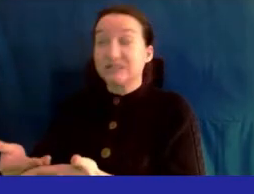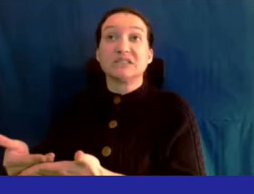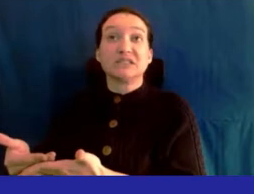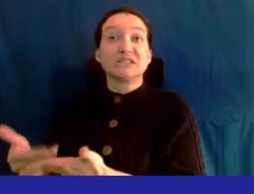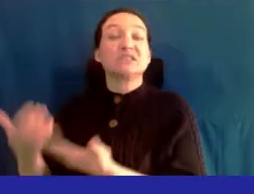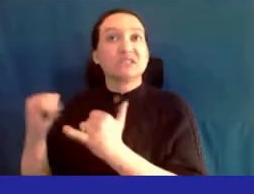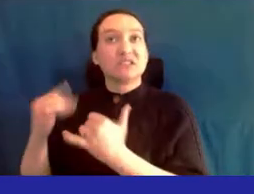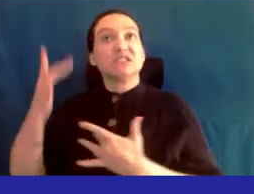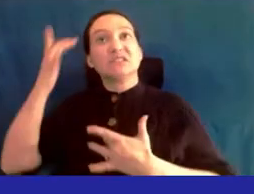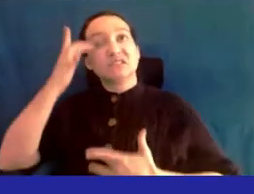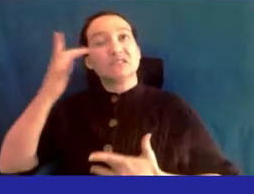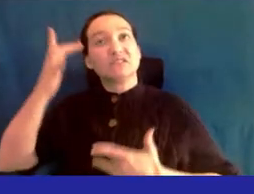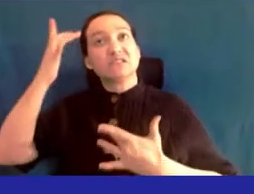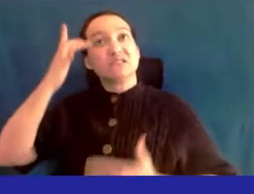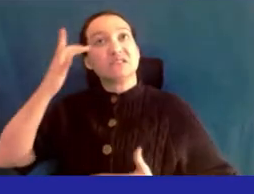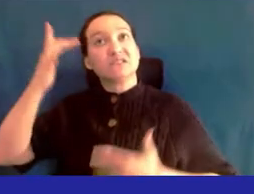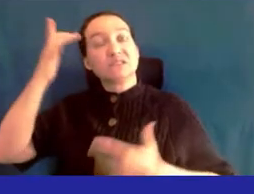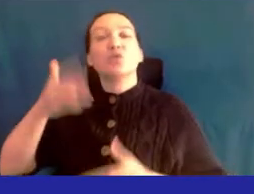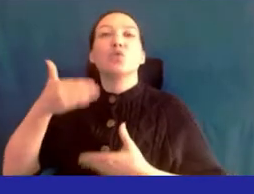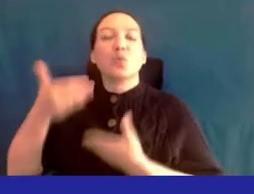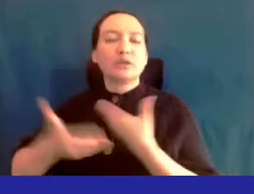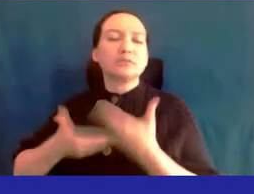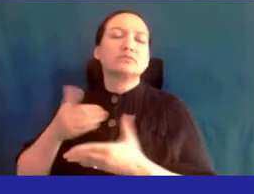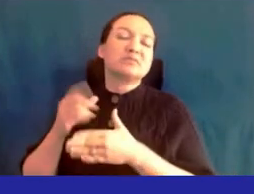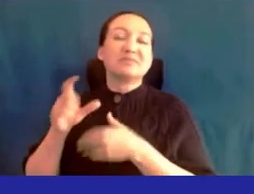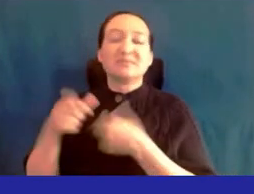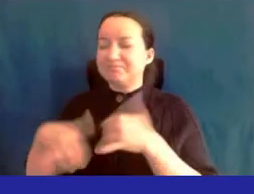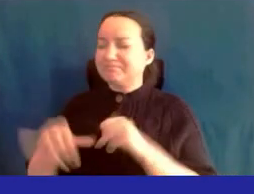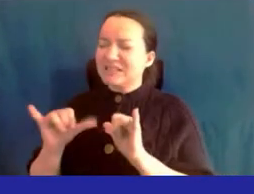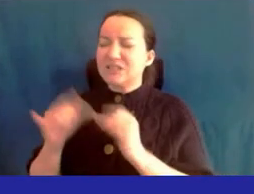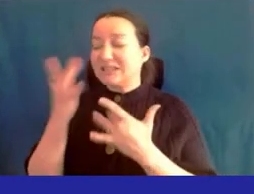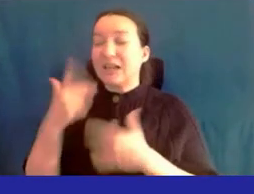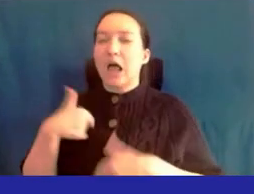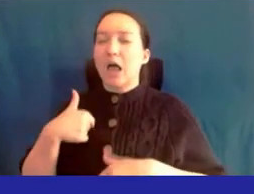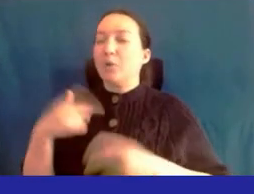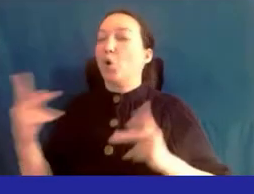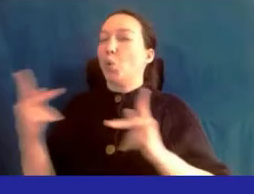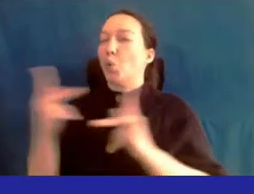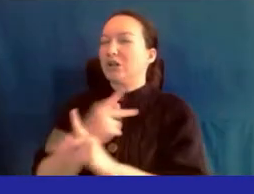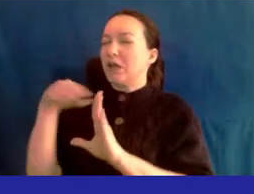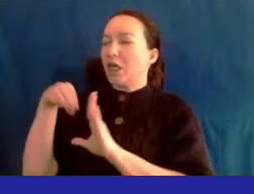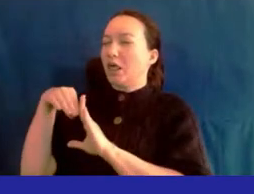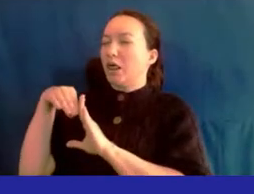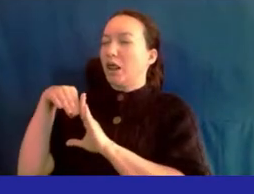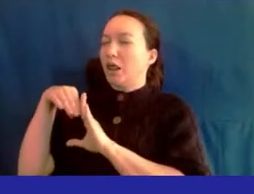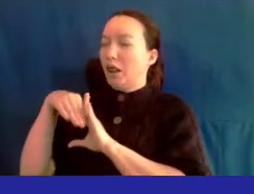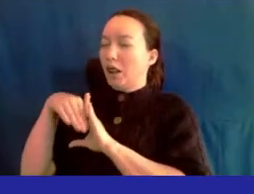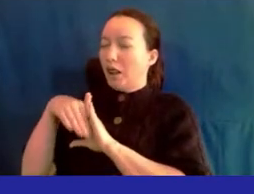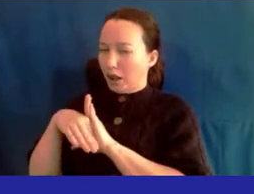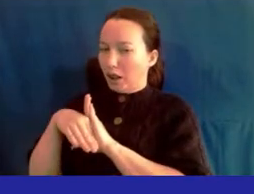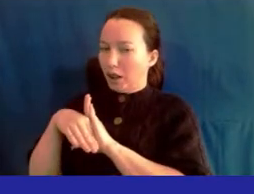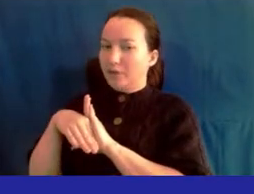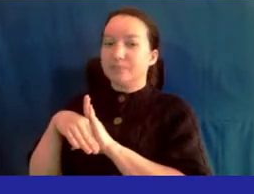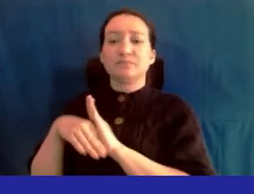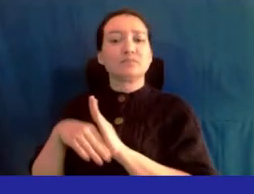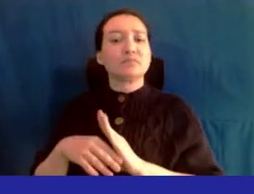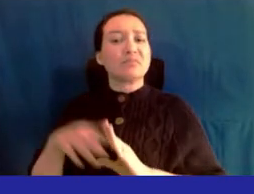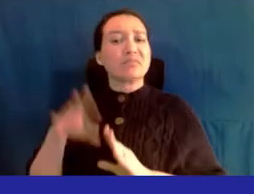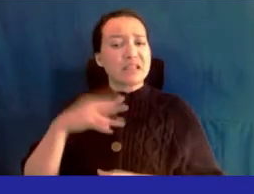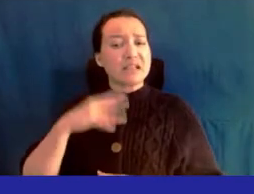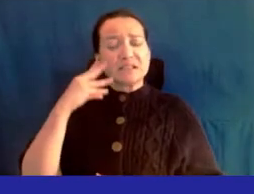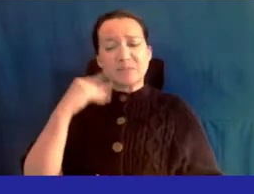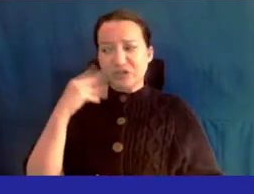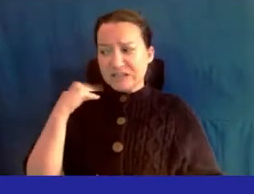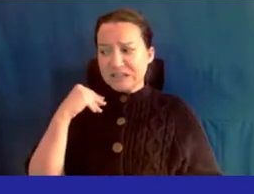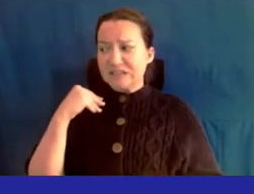still sick. And they're going through the procedures, and I'm still sick. Actually, I'm getting worse. But it was an experience that